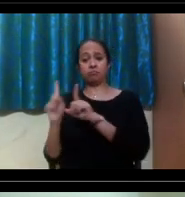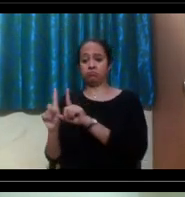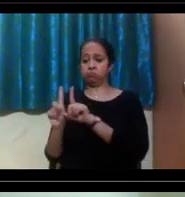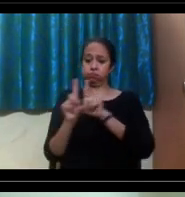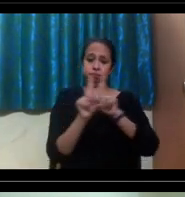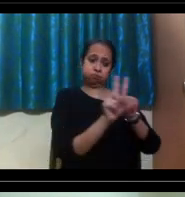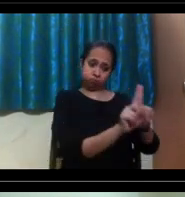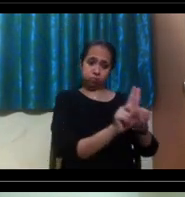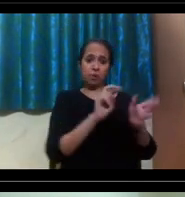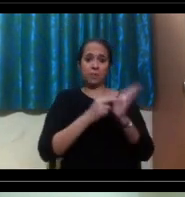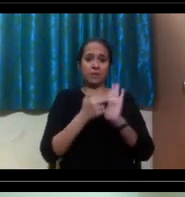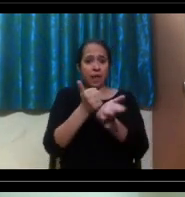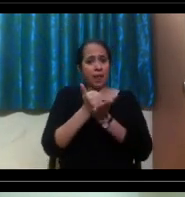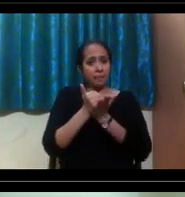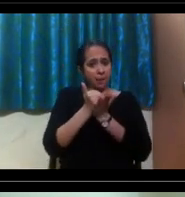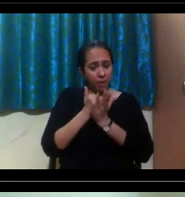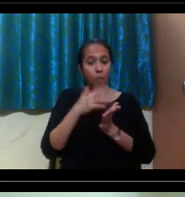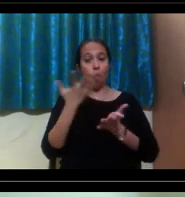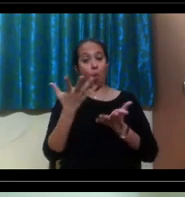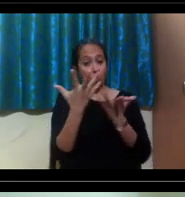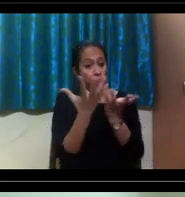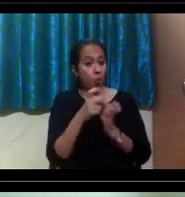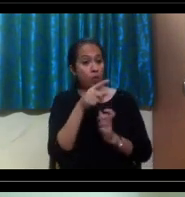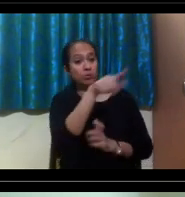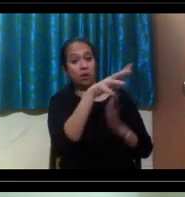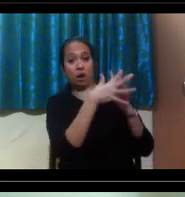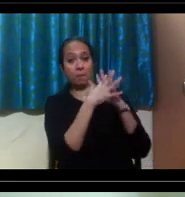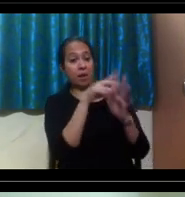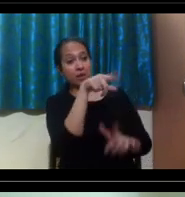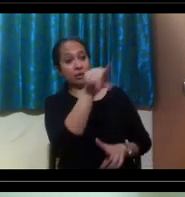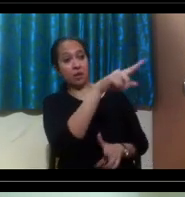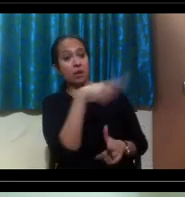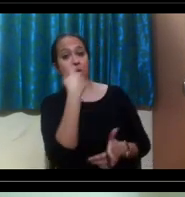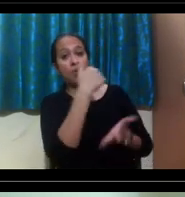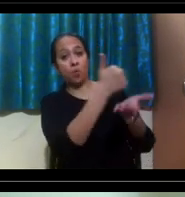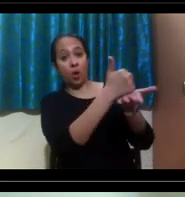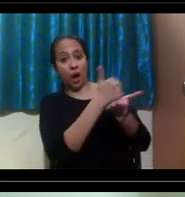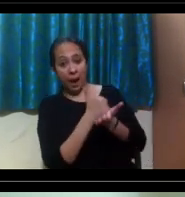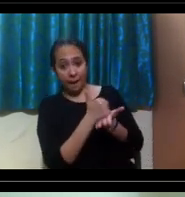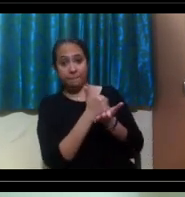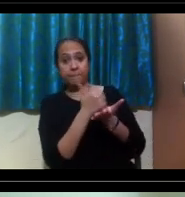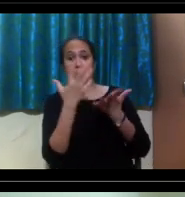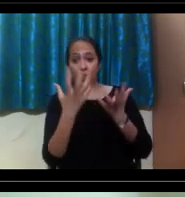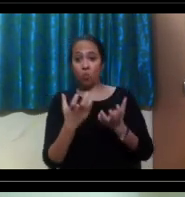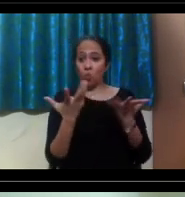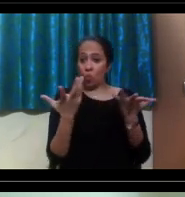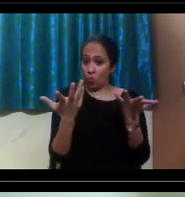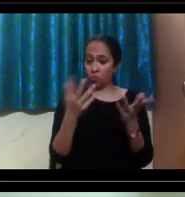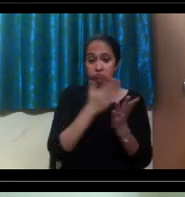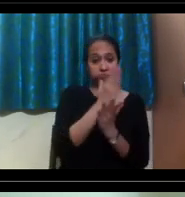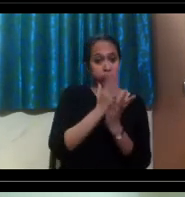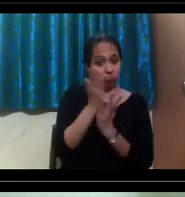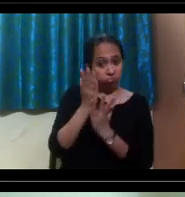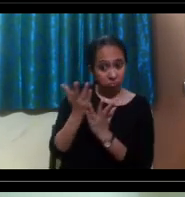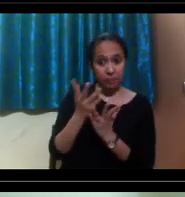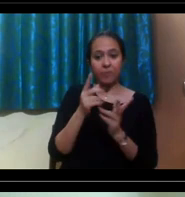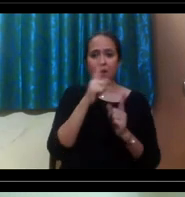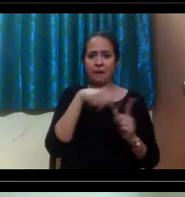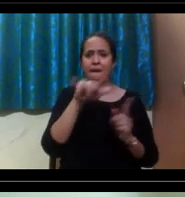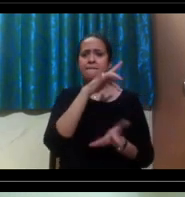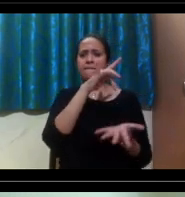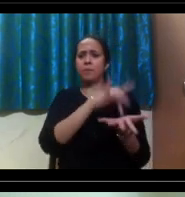States. So there's usually, um, centers maybe in major cities called Centers for Independent Living,